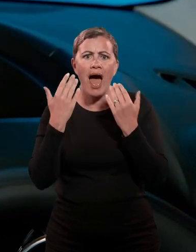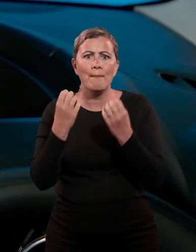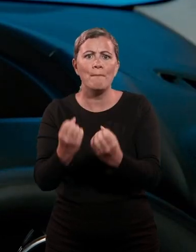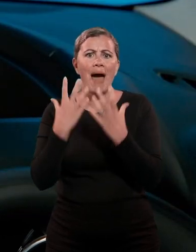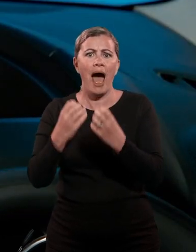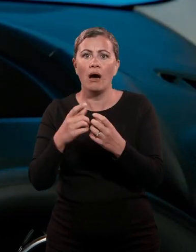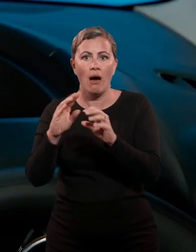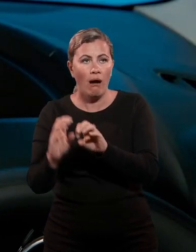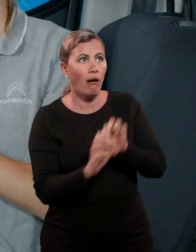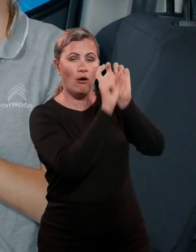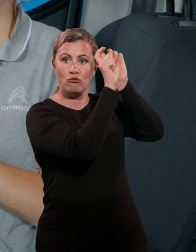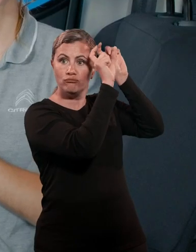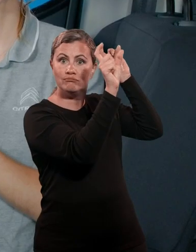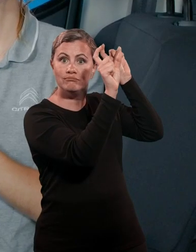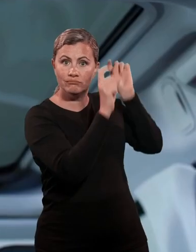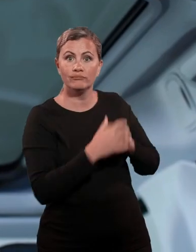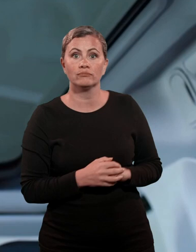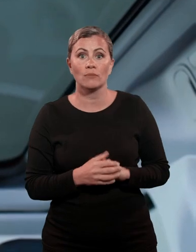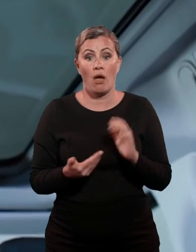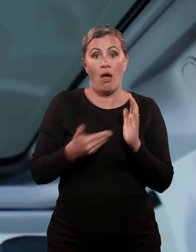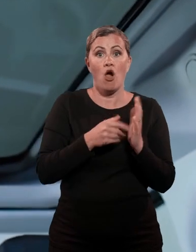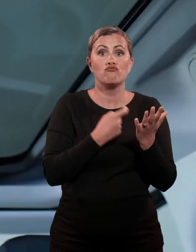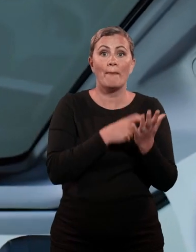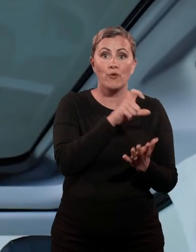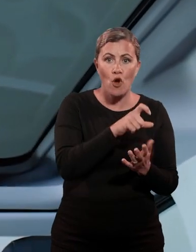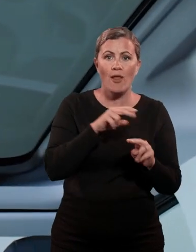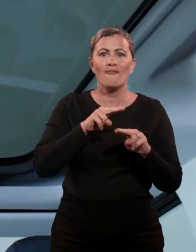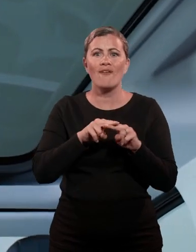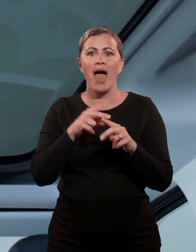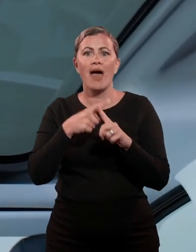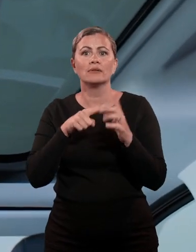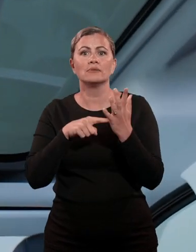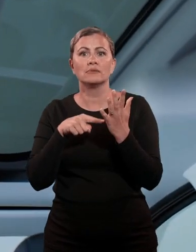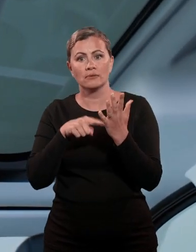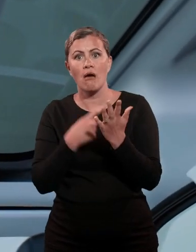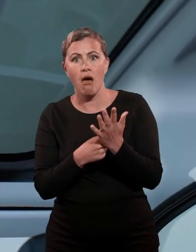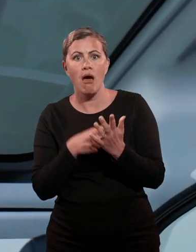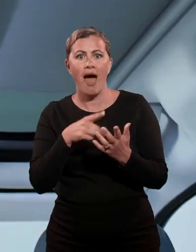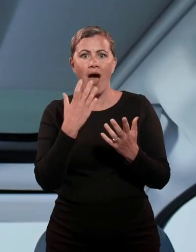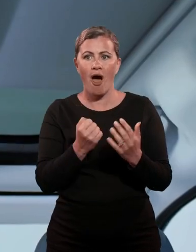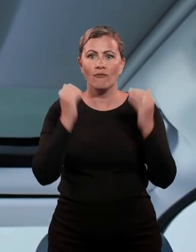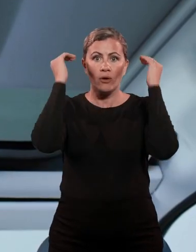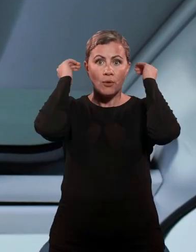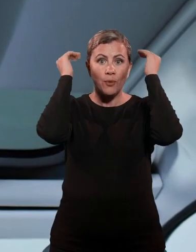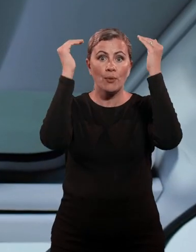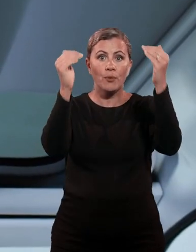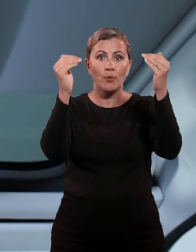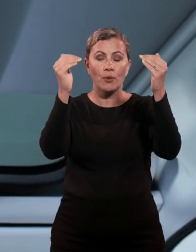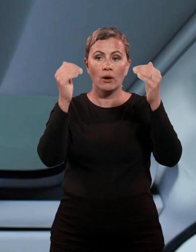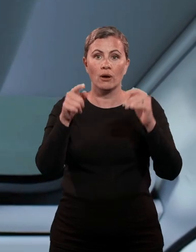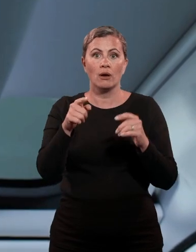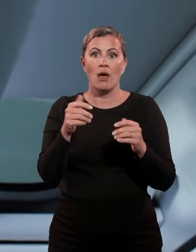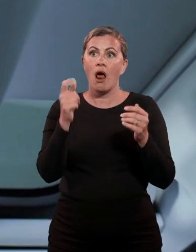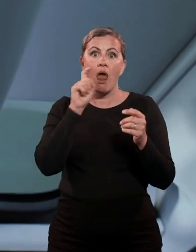of the passenger airbag to the roof lining. Optional on Ripcurl and Flare XTRN versions is the Mojitop roof,